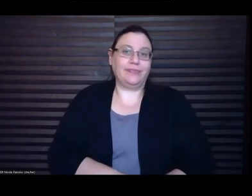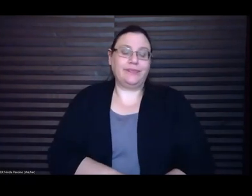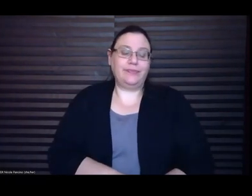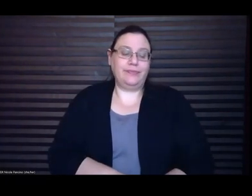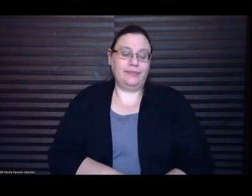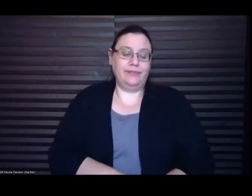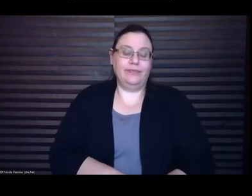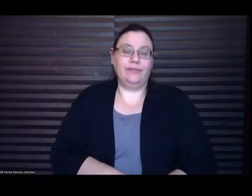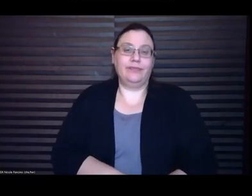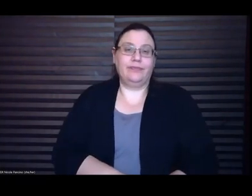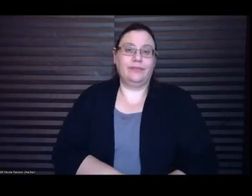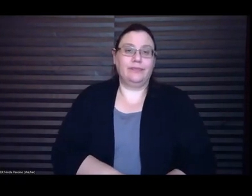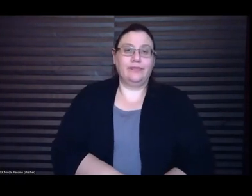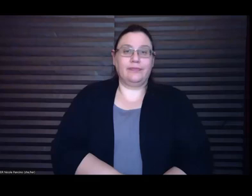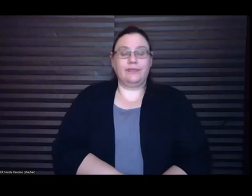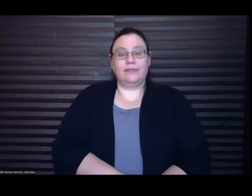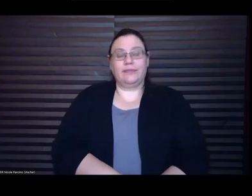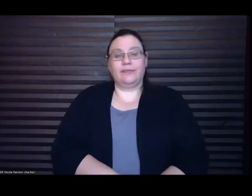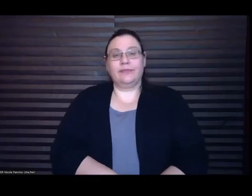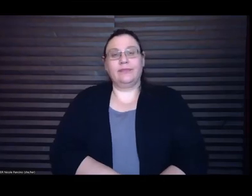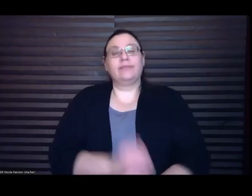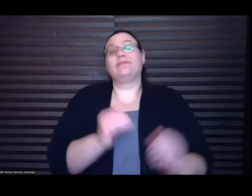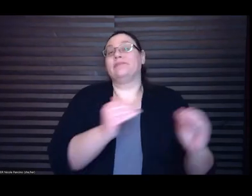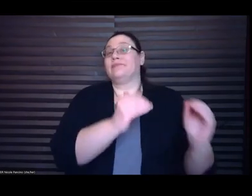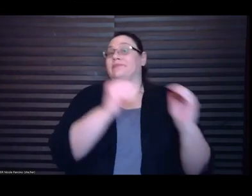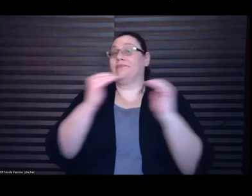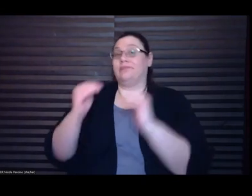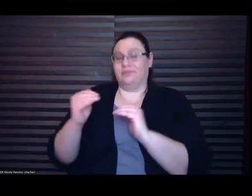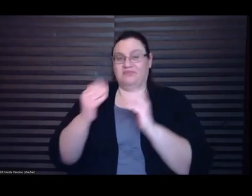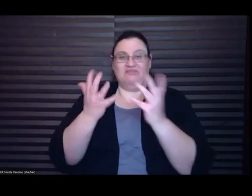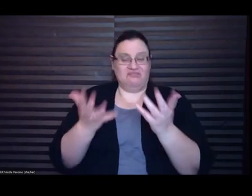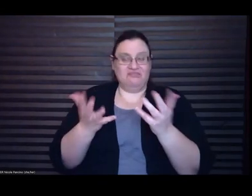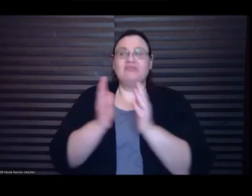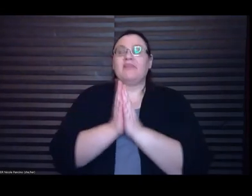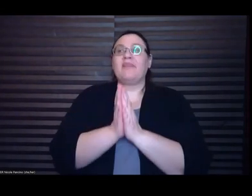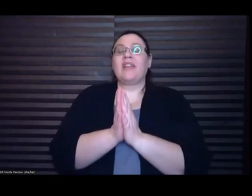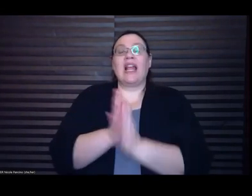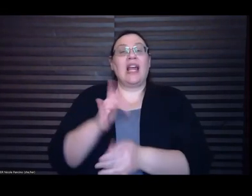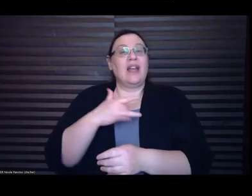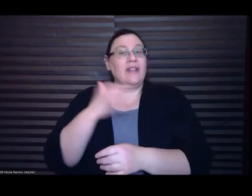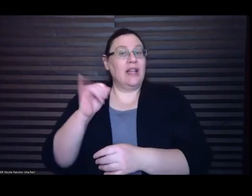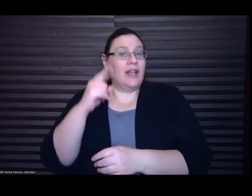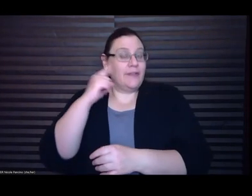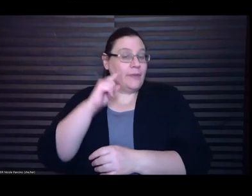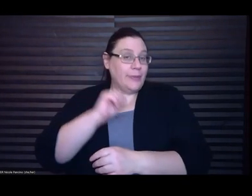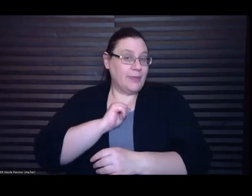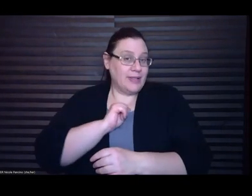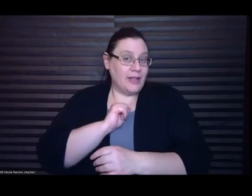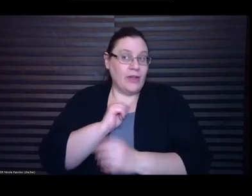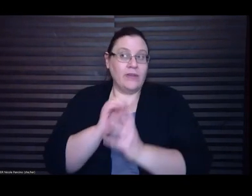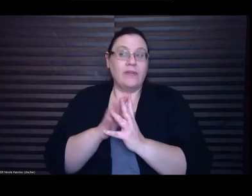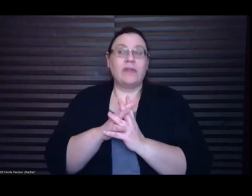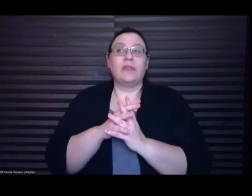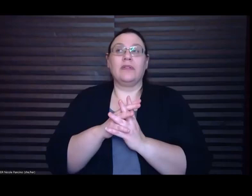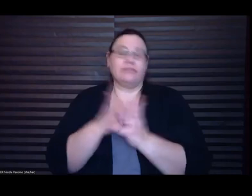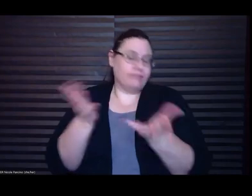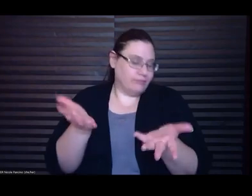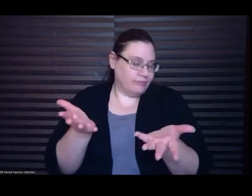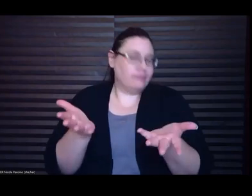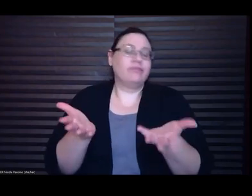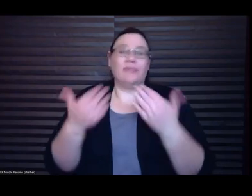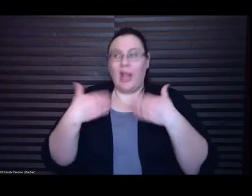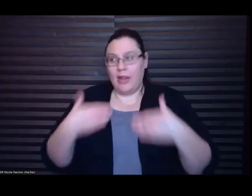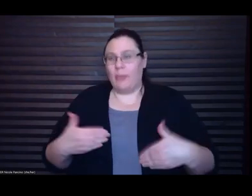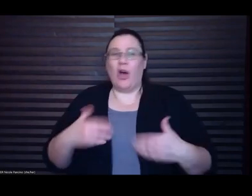So I feel like for me, I mean, yeah, like the body is sort of at the center of like most of what I do I think because I experience